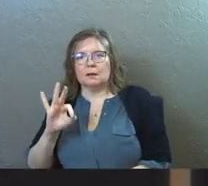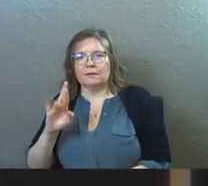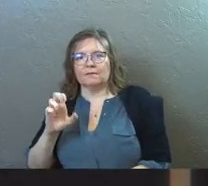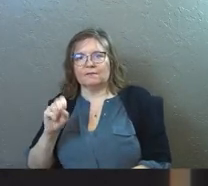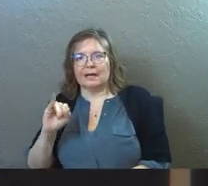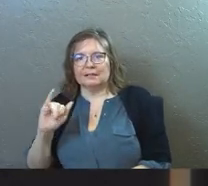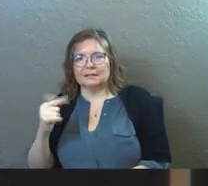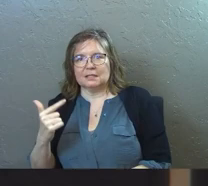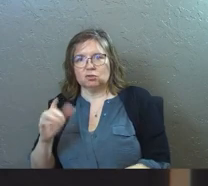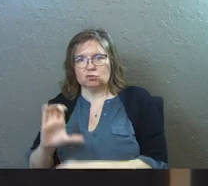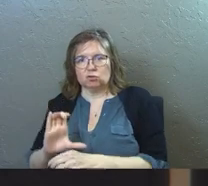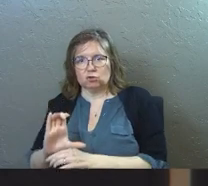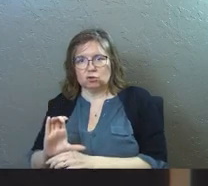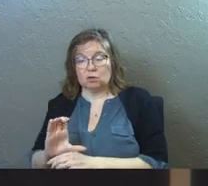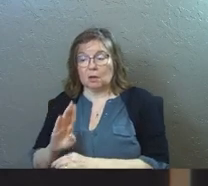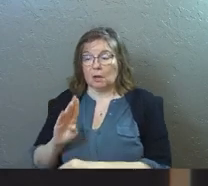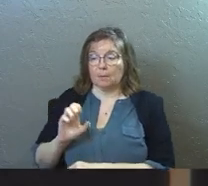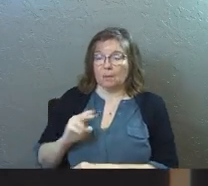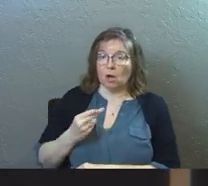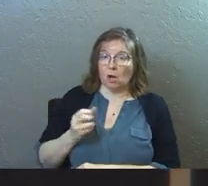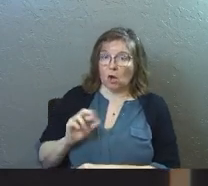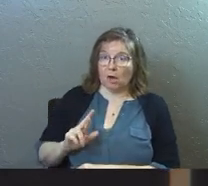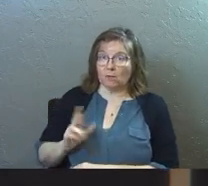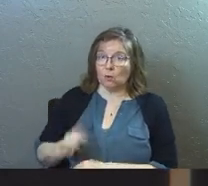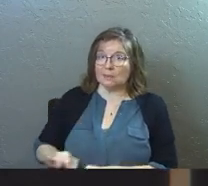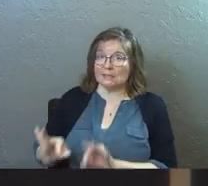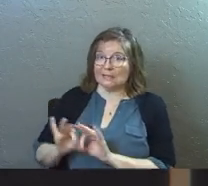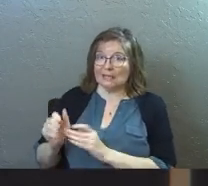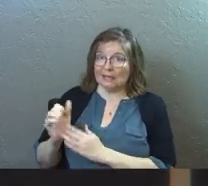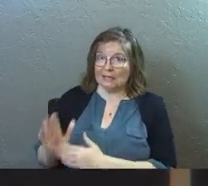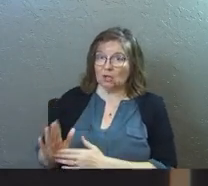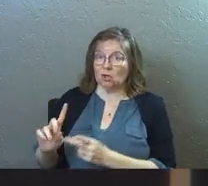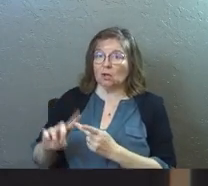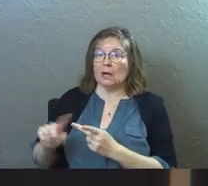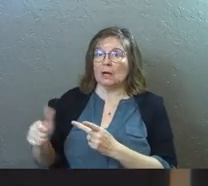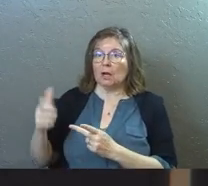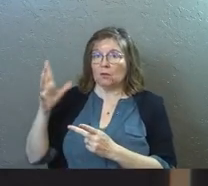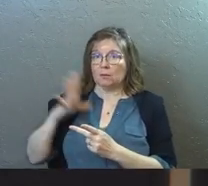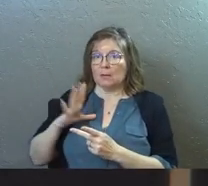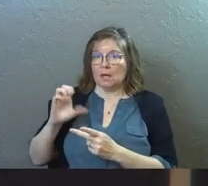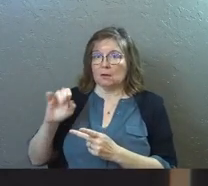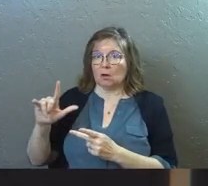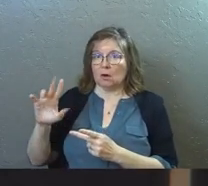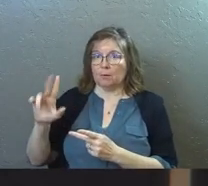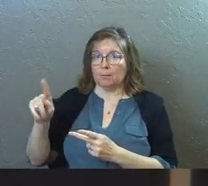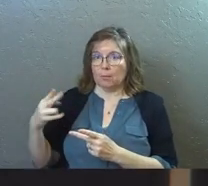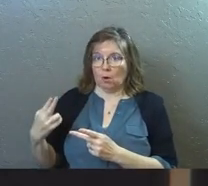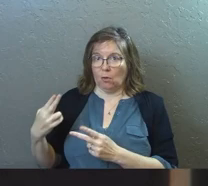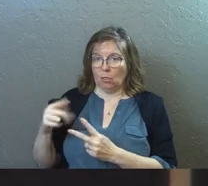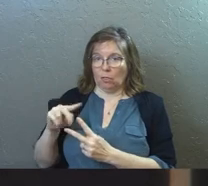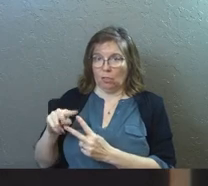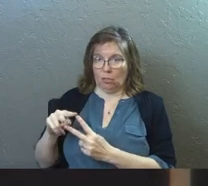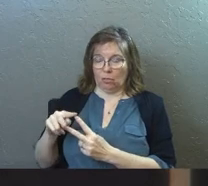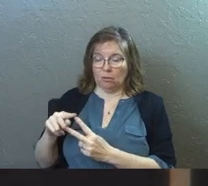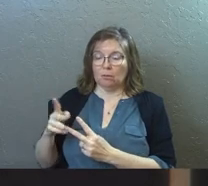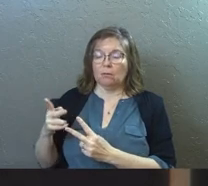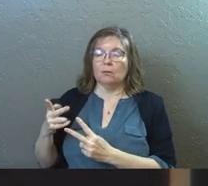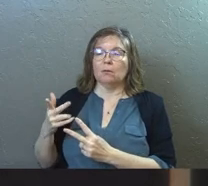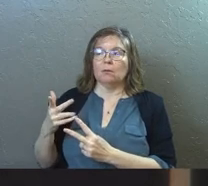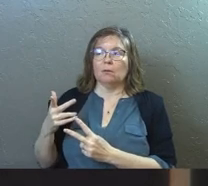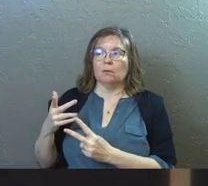And Bonhoeffer was one of the key leaders. Another guy named Carl Barth was as well, leaders of the Confessing Church.